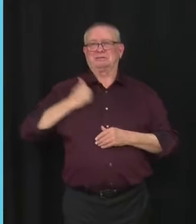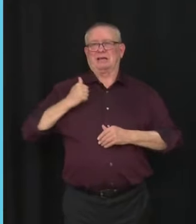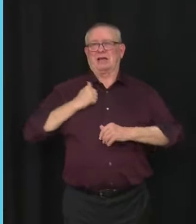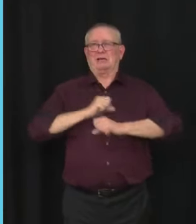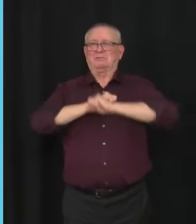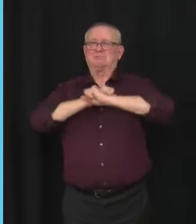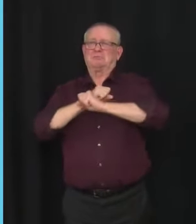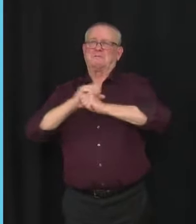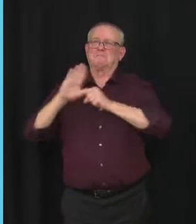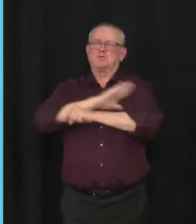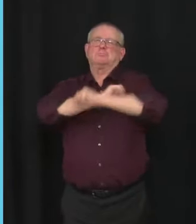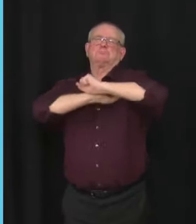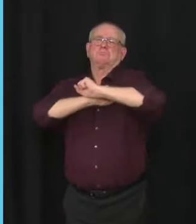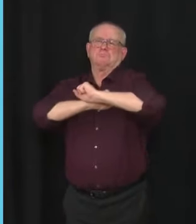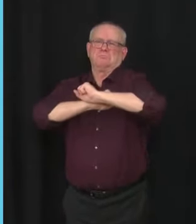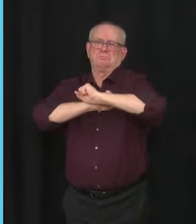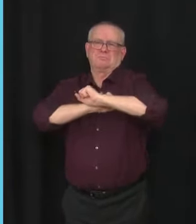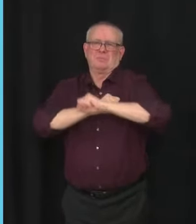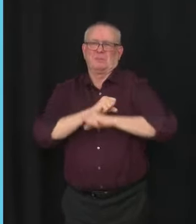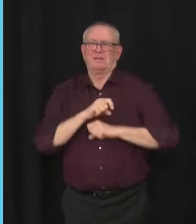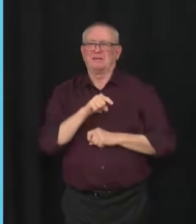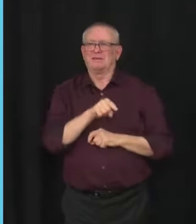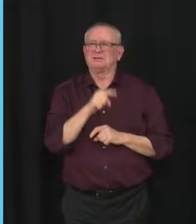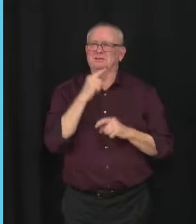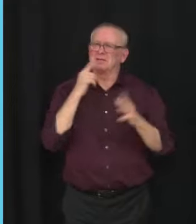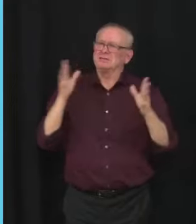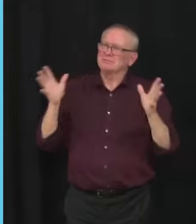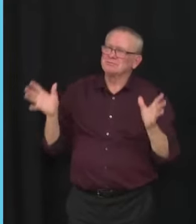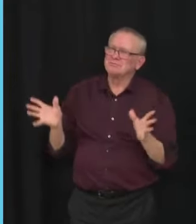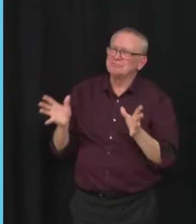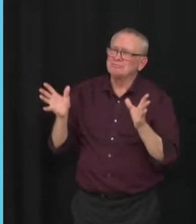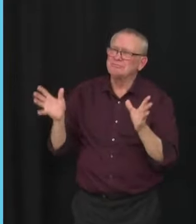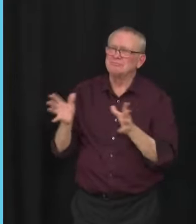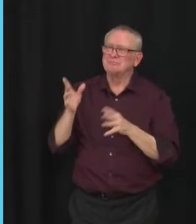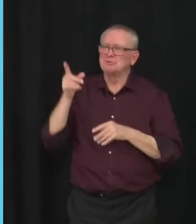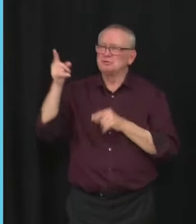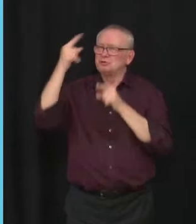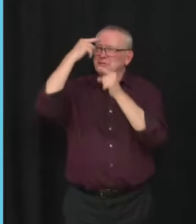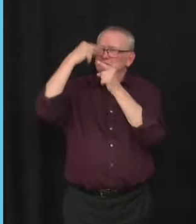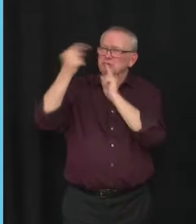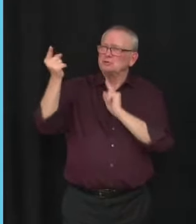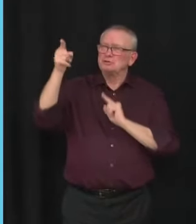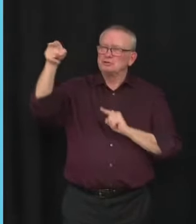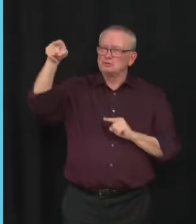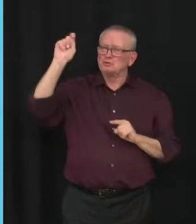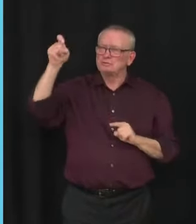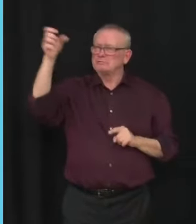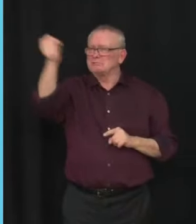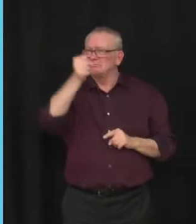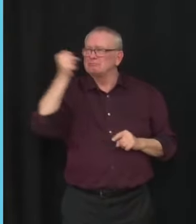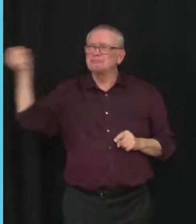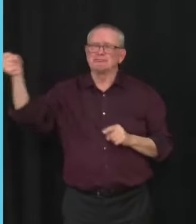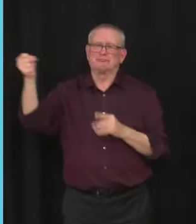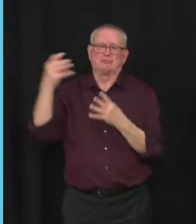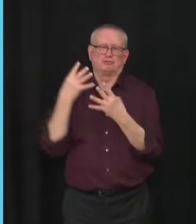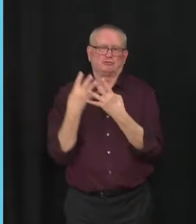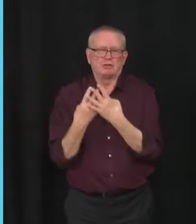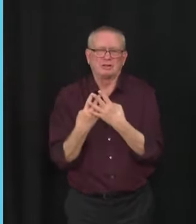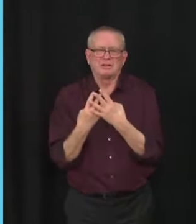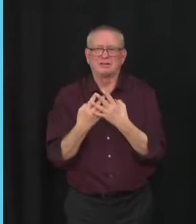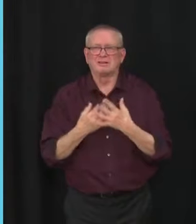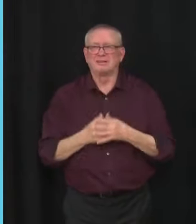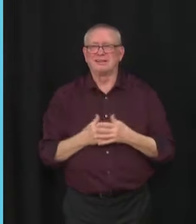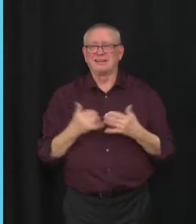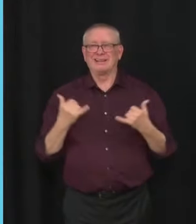calls for the imprisonment of people in politics with whom he disagrees, and now is basically saying,